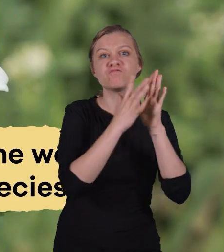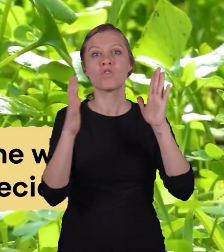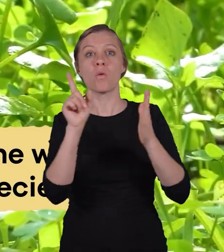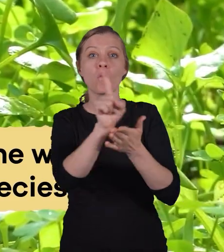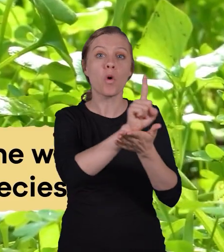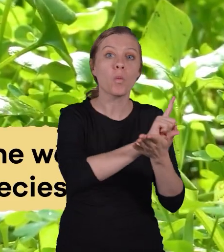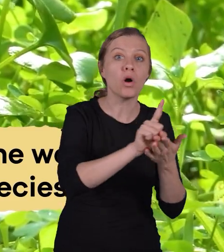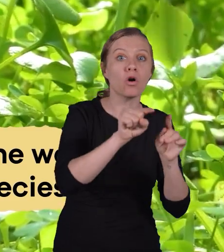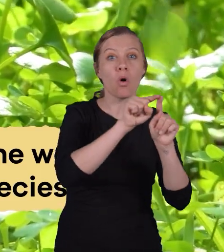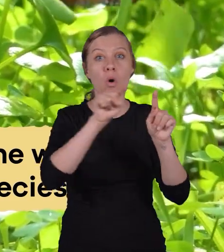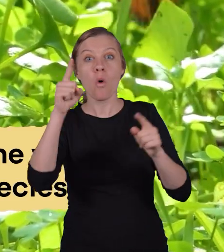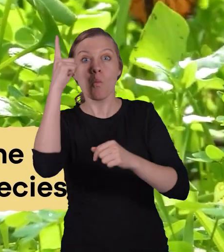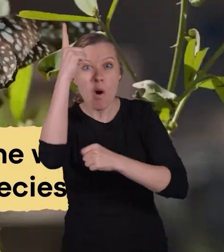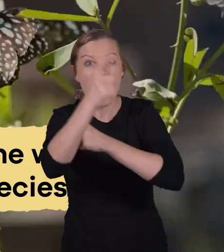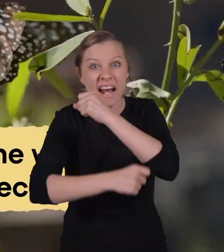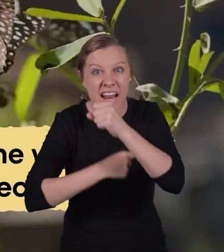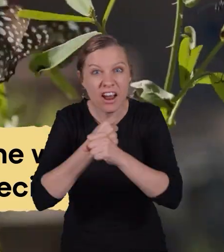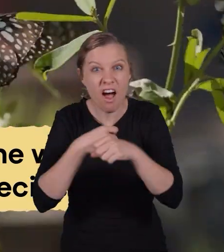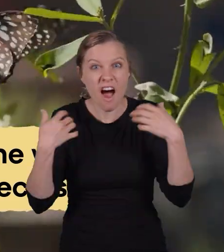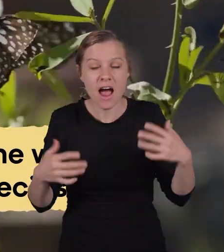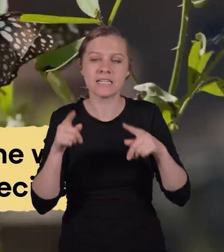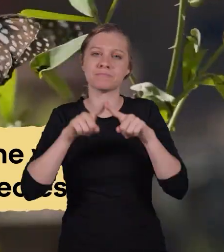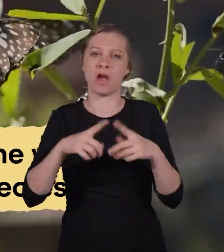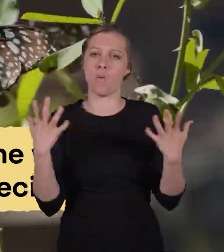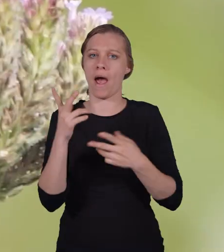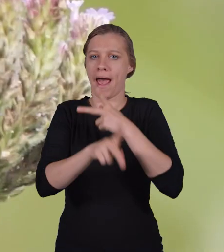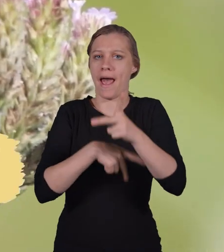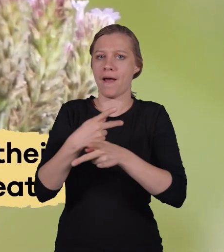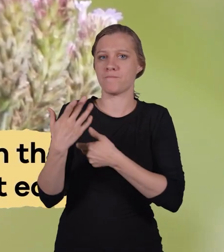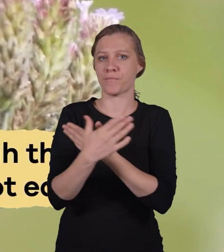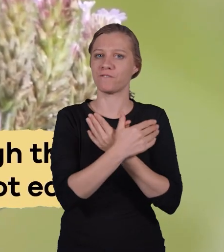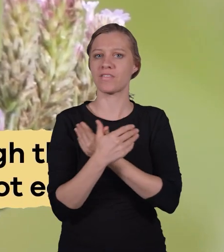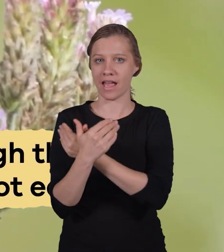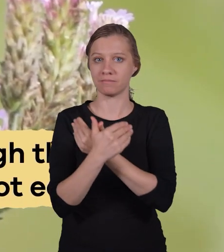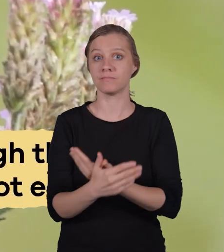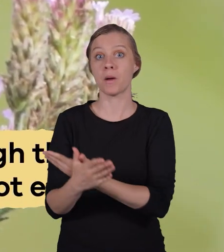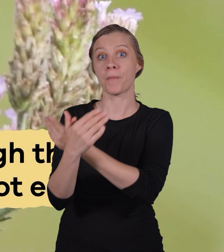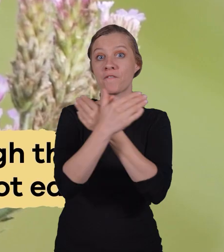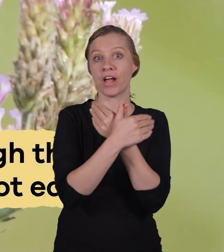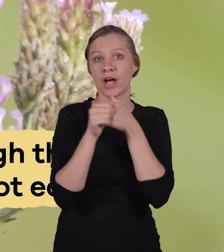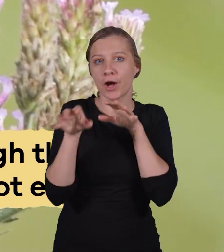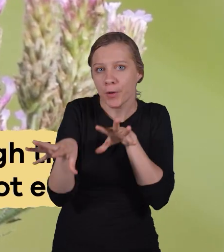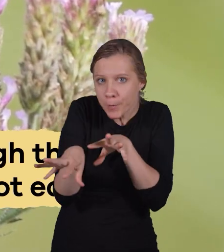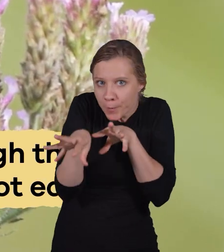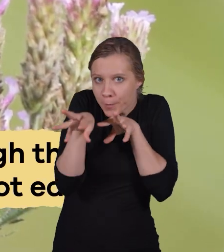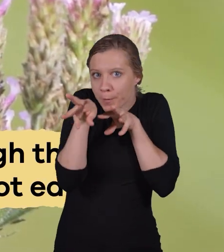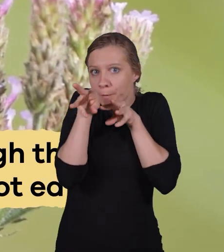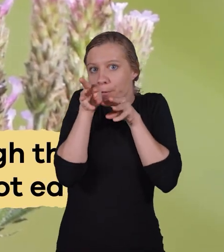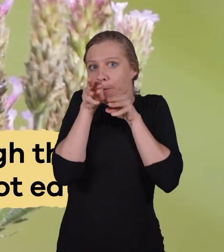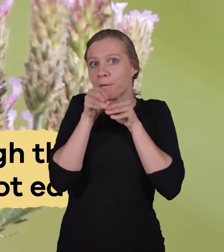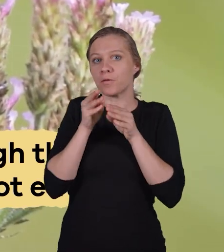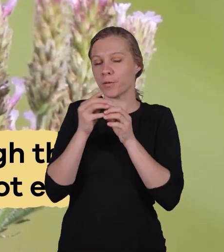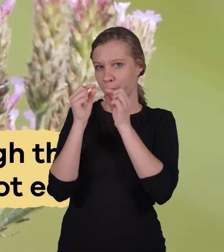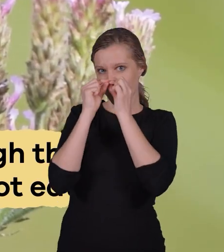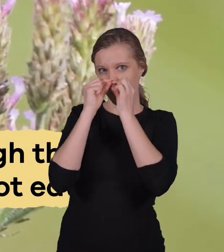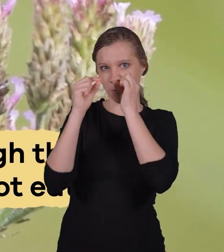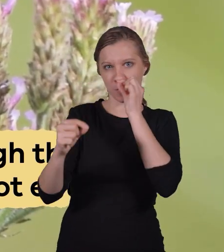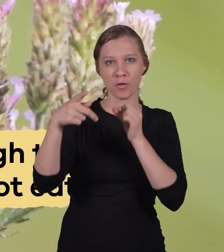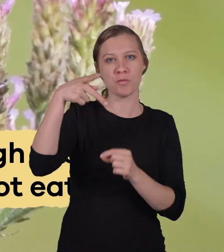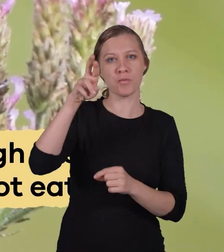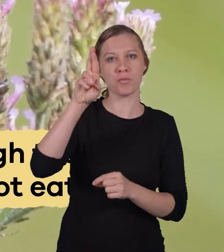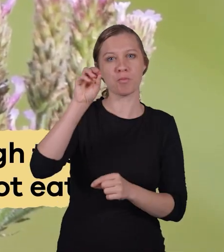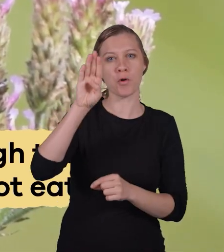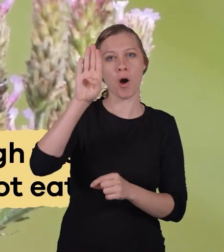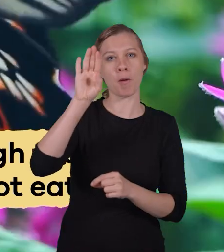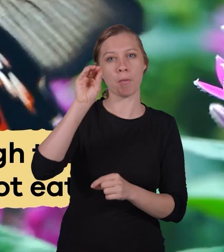week to about a year, depending on the species. A butterfly can only drink through their straw-like